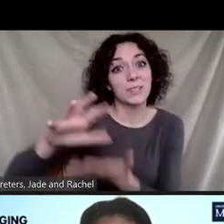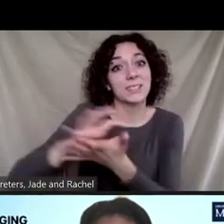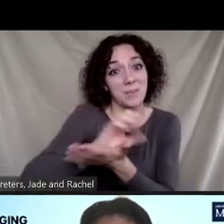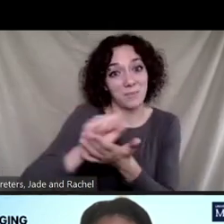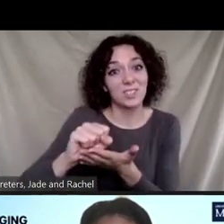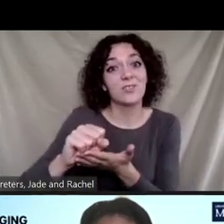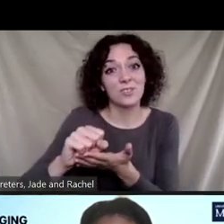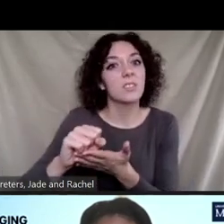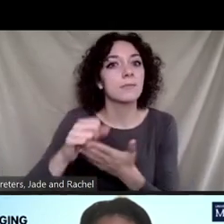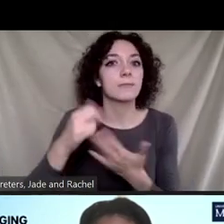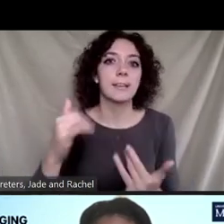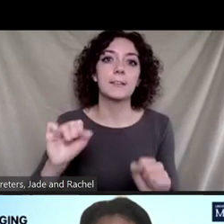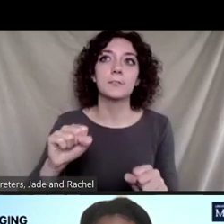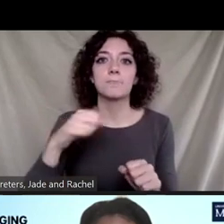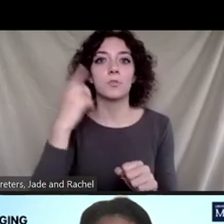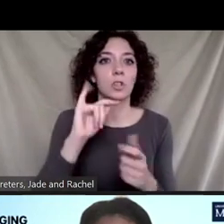sector.